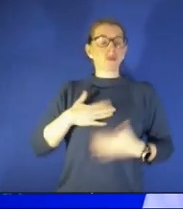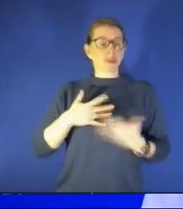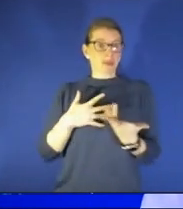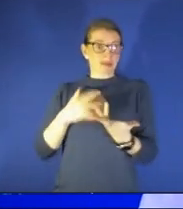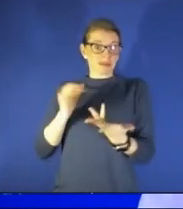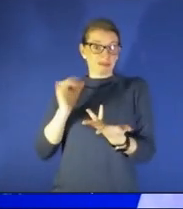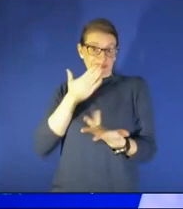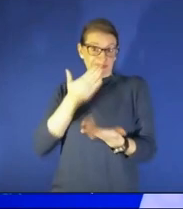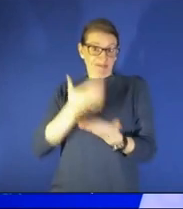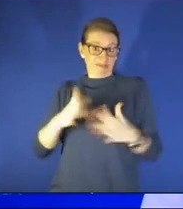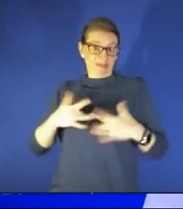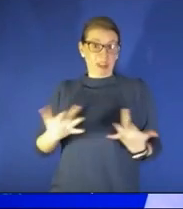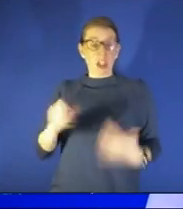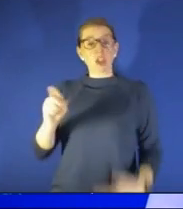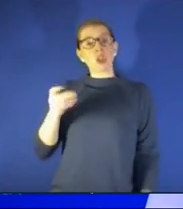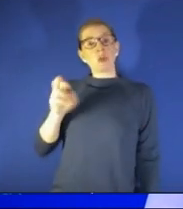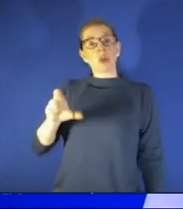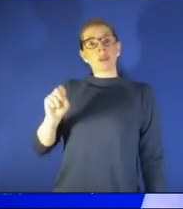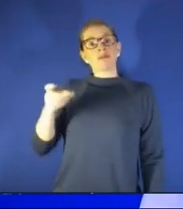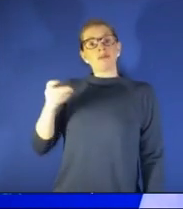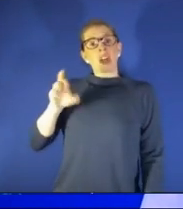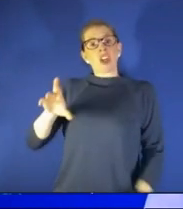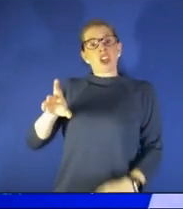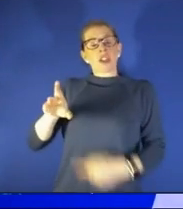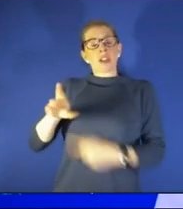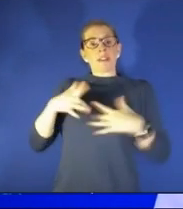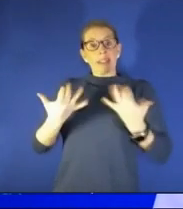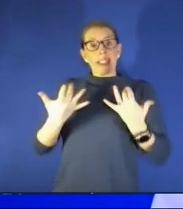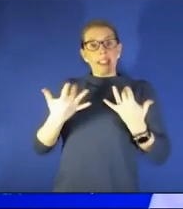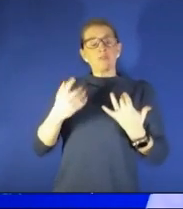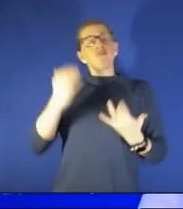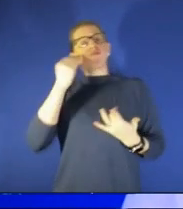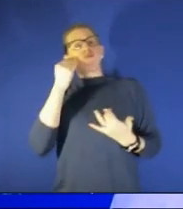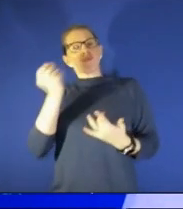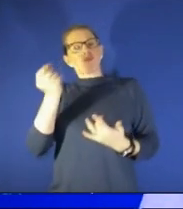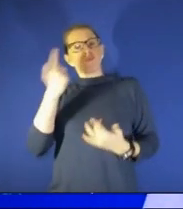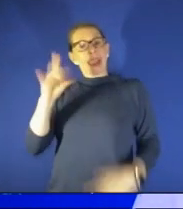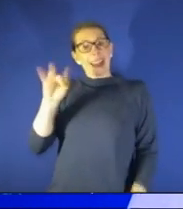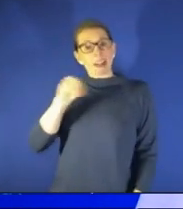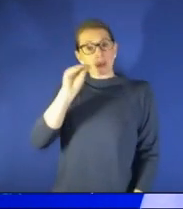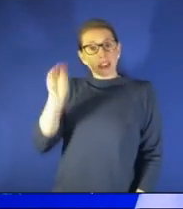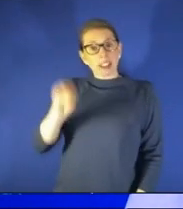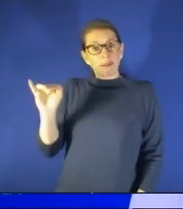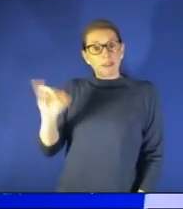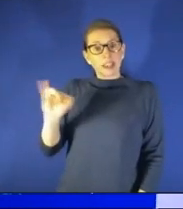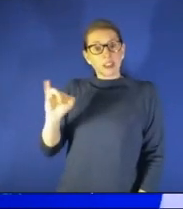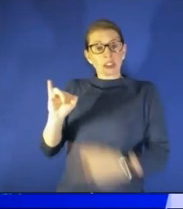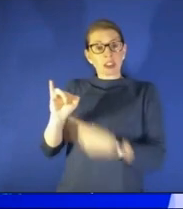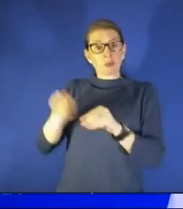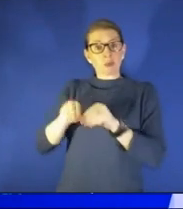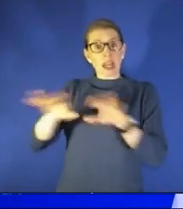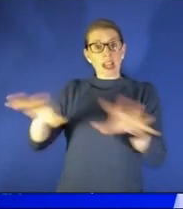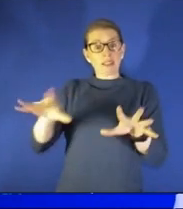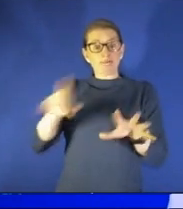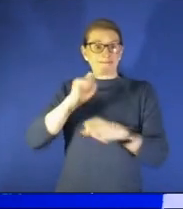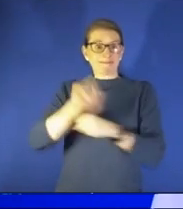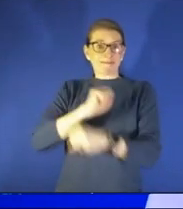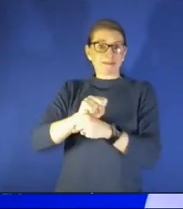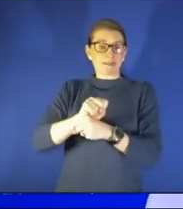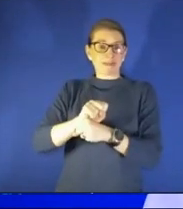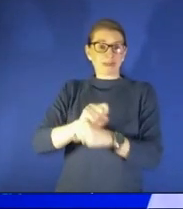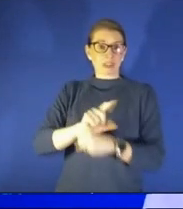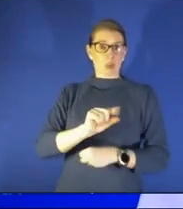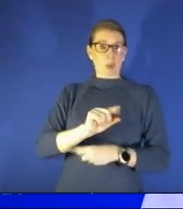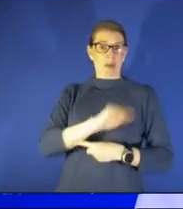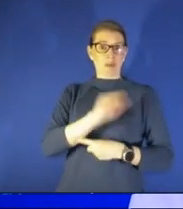or super spreaders you know we do know and understand that really 80 percent of the infections in the spread is really taken by 20 percent of the